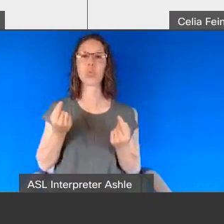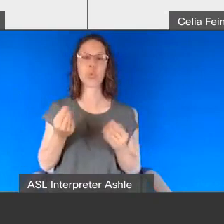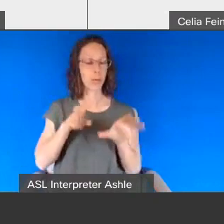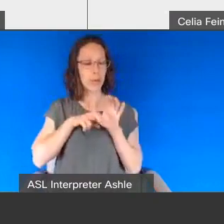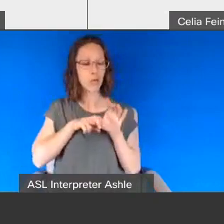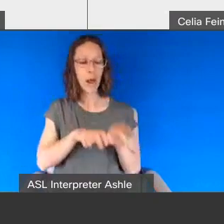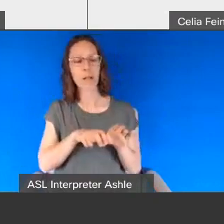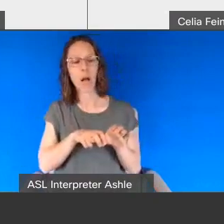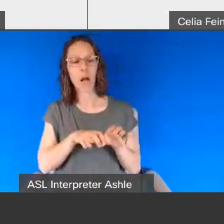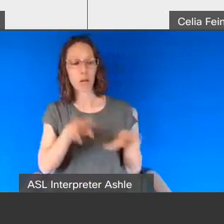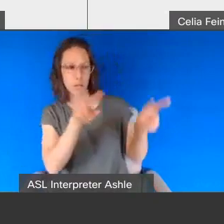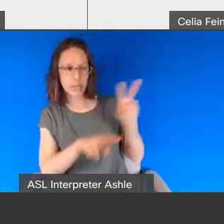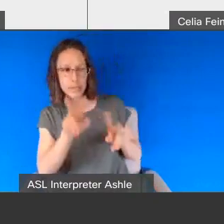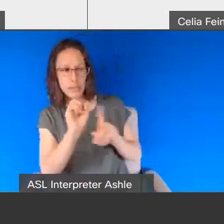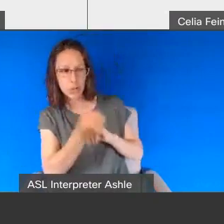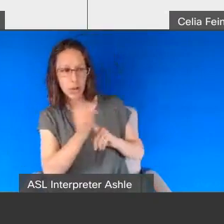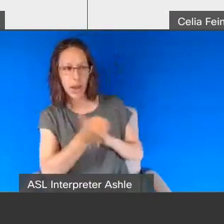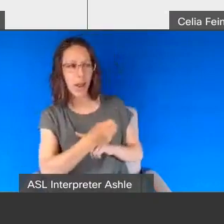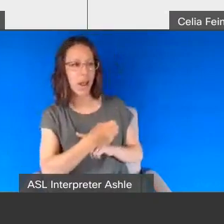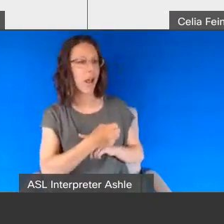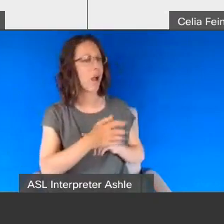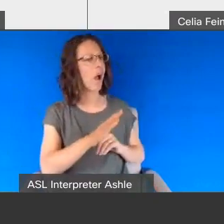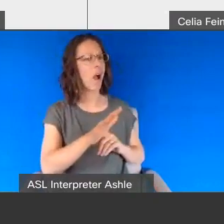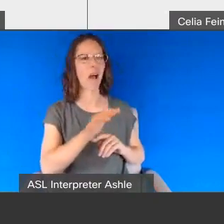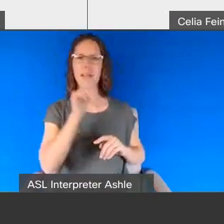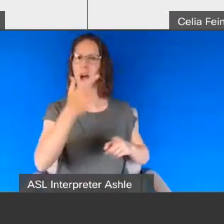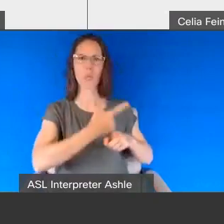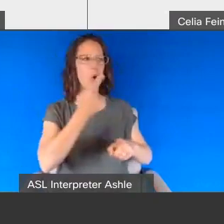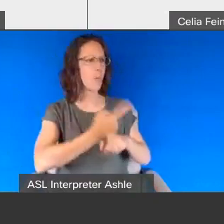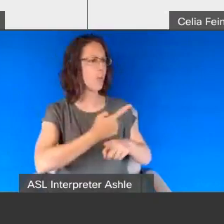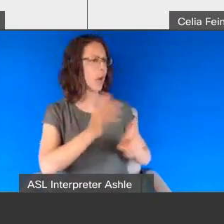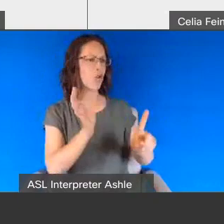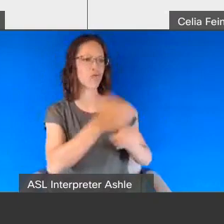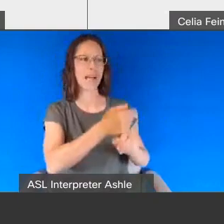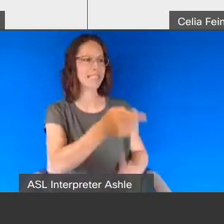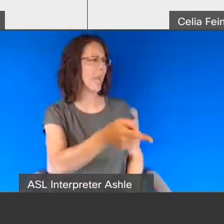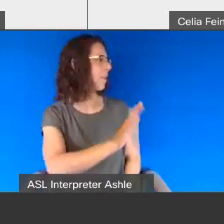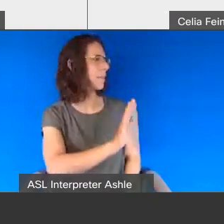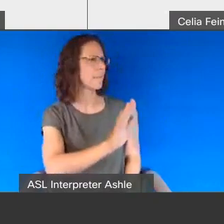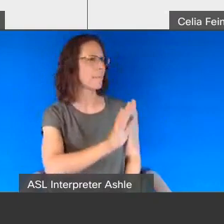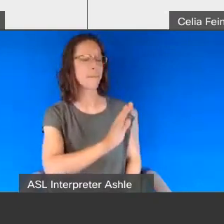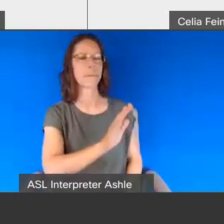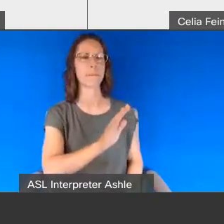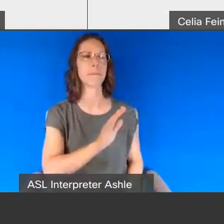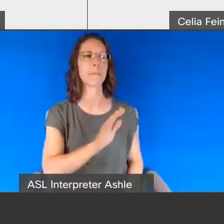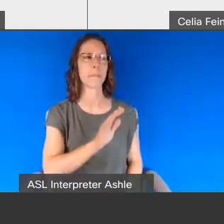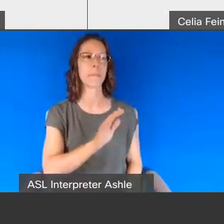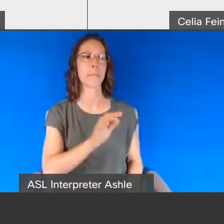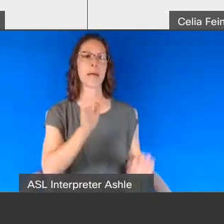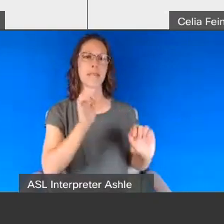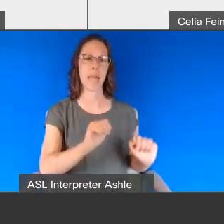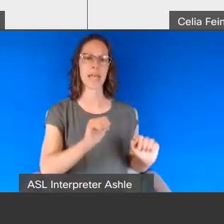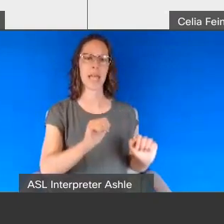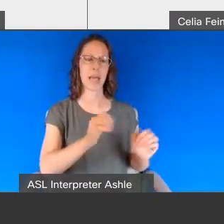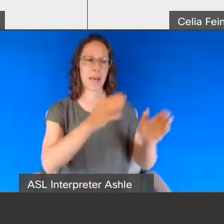they find out that this is not appropriate for an arrest they are able to then redirect